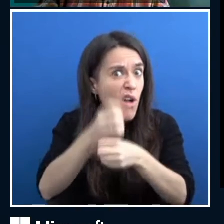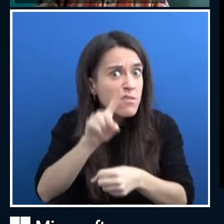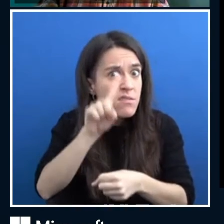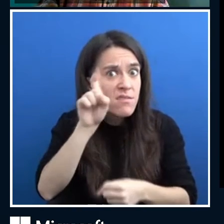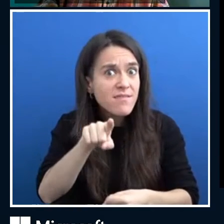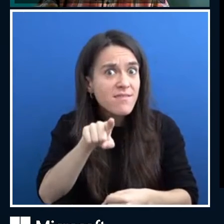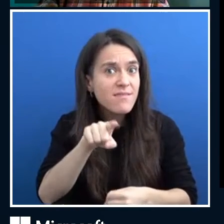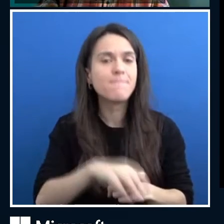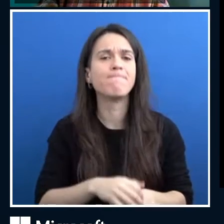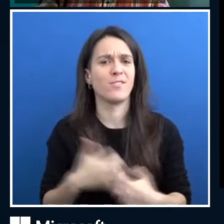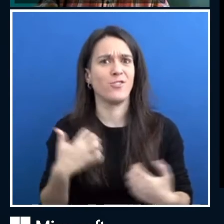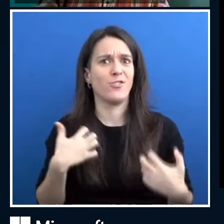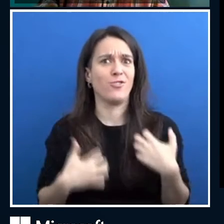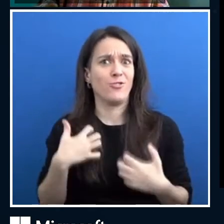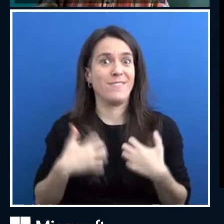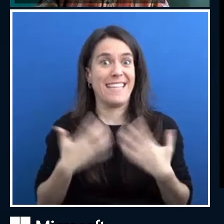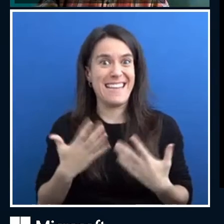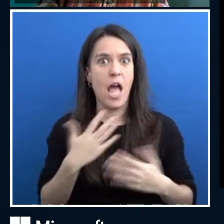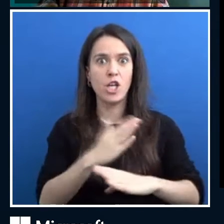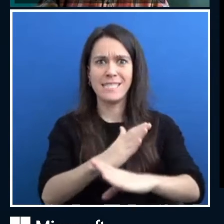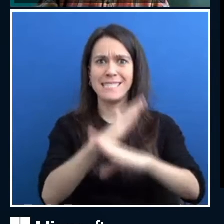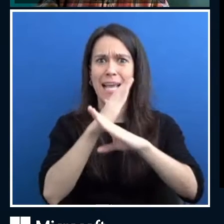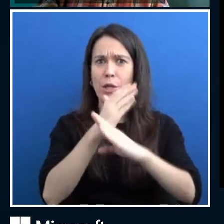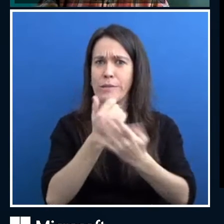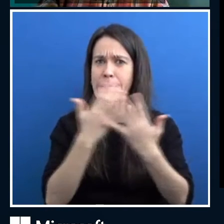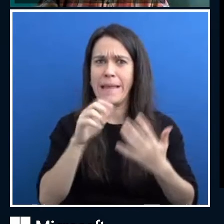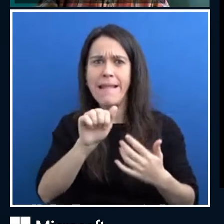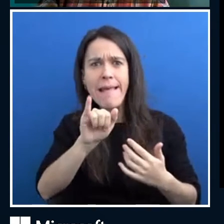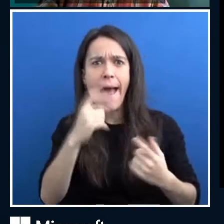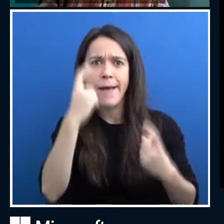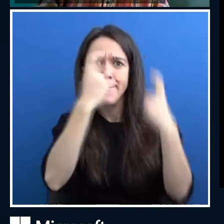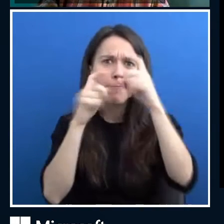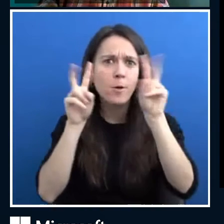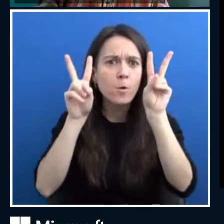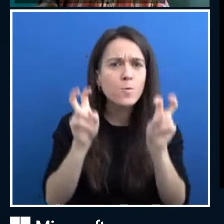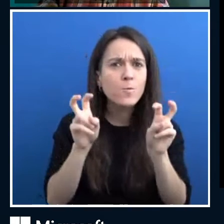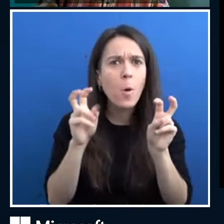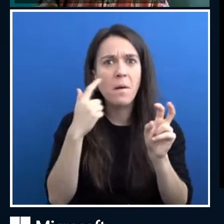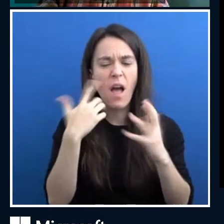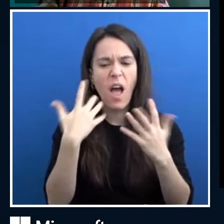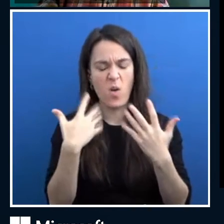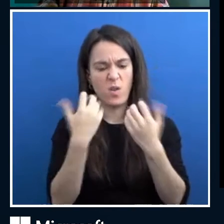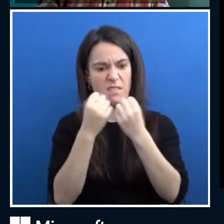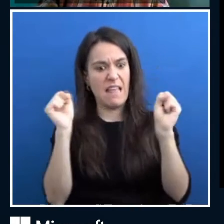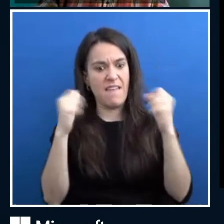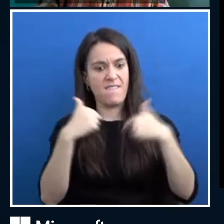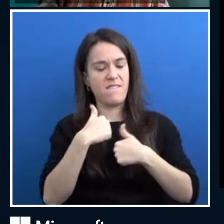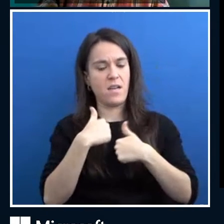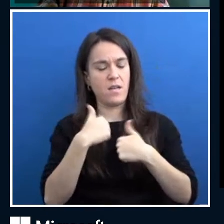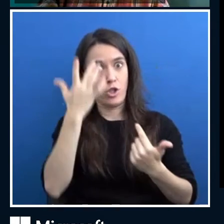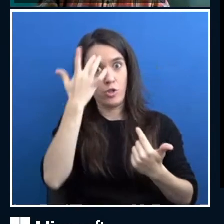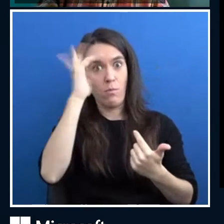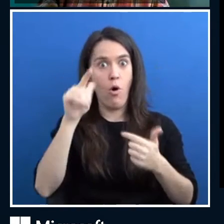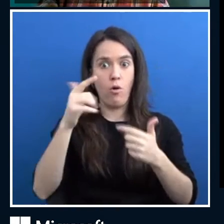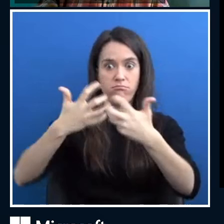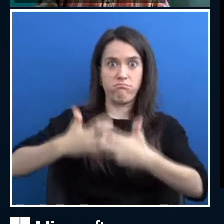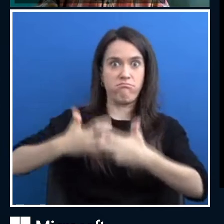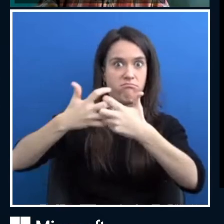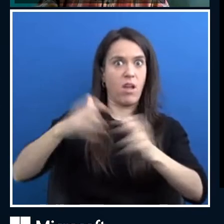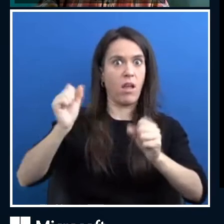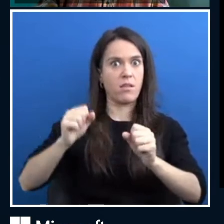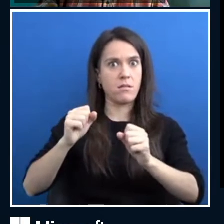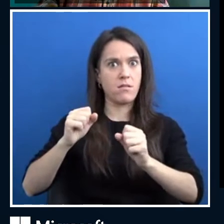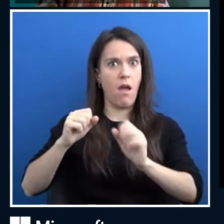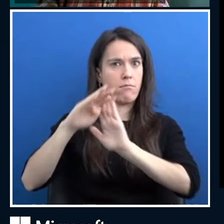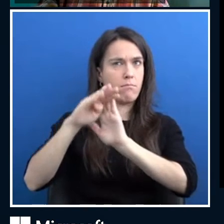space with AI. And if there's anything that can help me keep safe online, and it's smart enough to figure out patterns, I'm not an expert